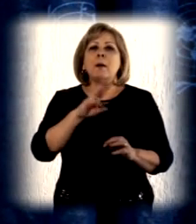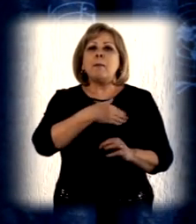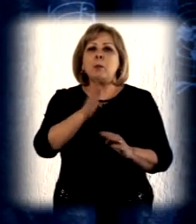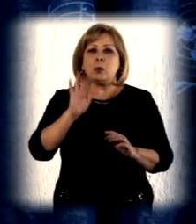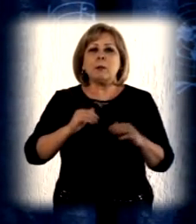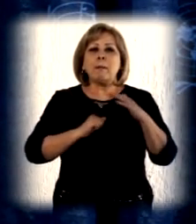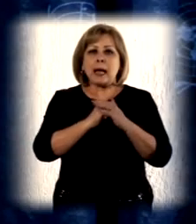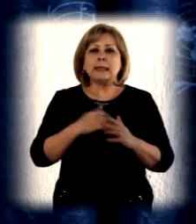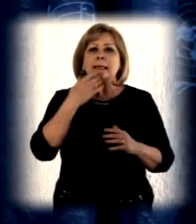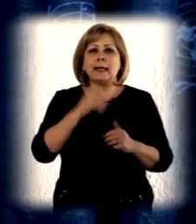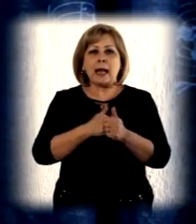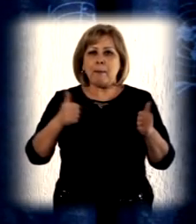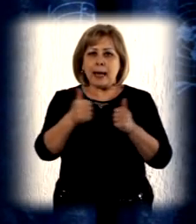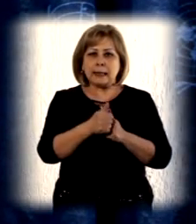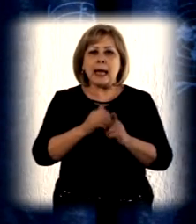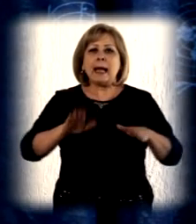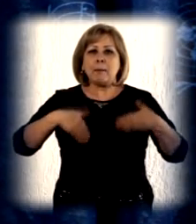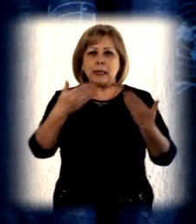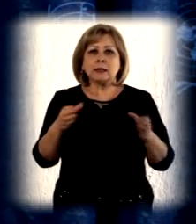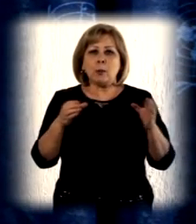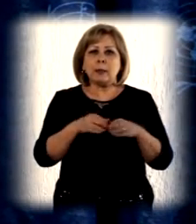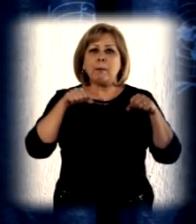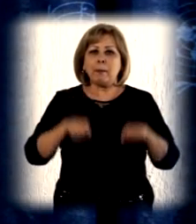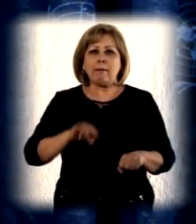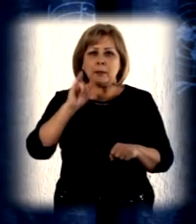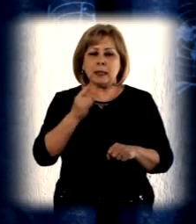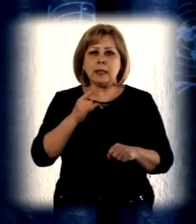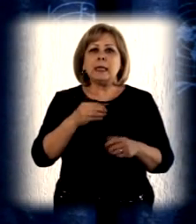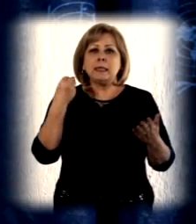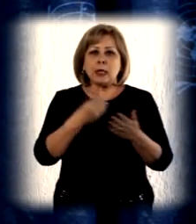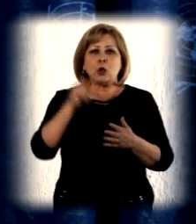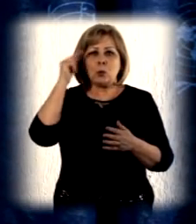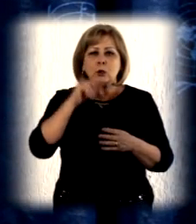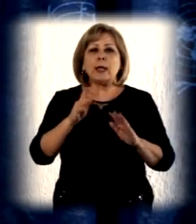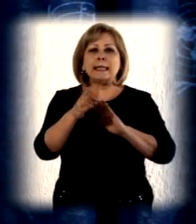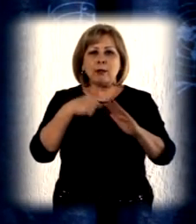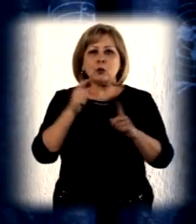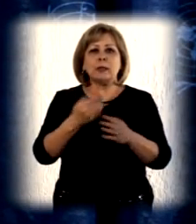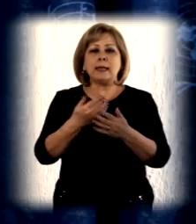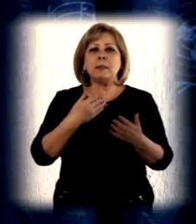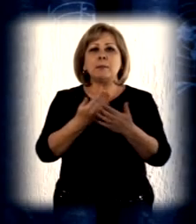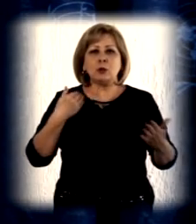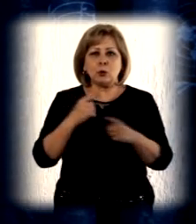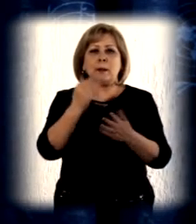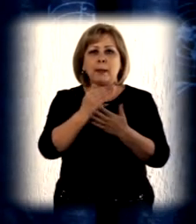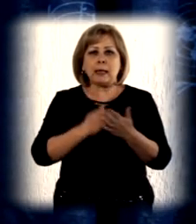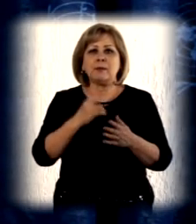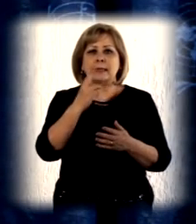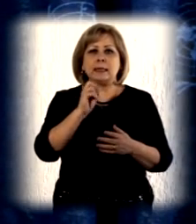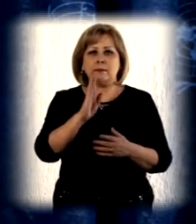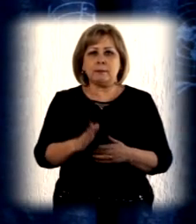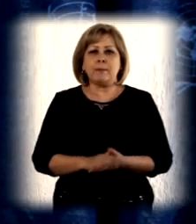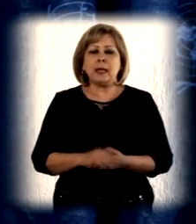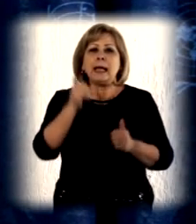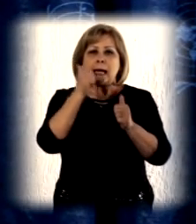We will build upon national priorities, the observations of the CRC, and our valuable lessons learned from previous program